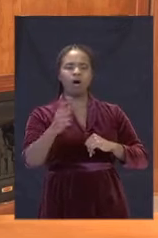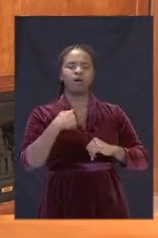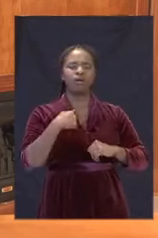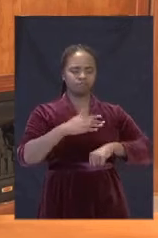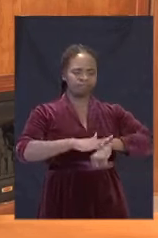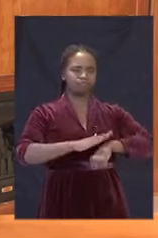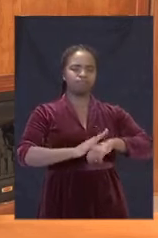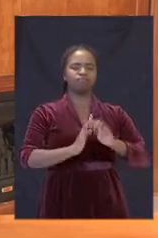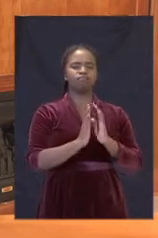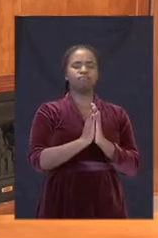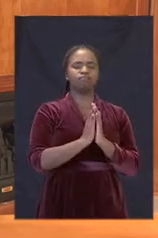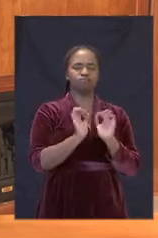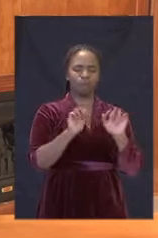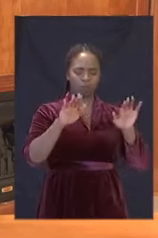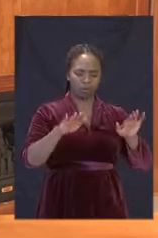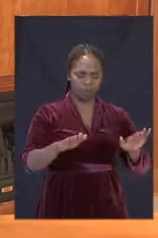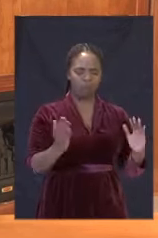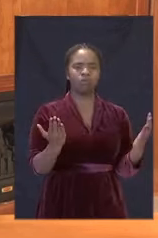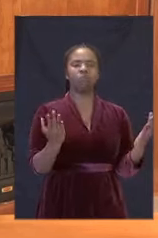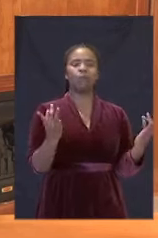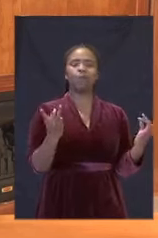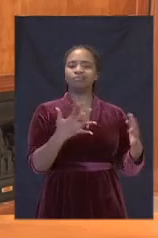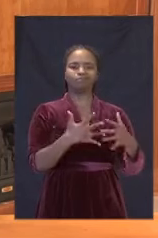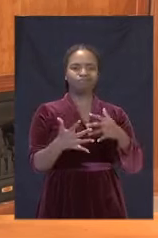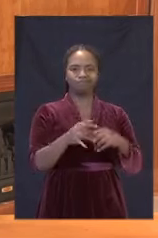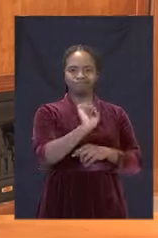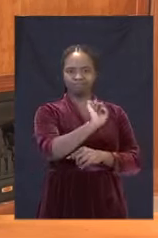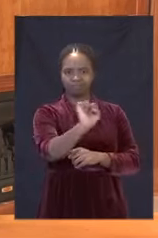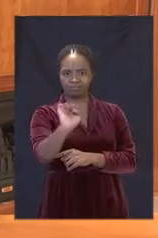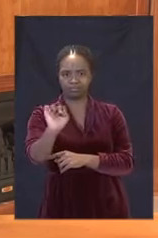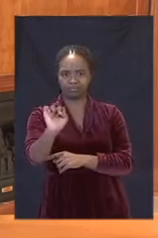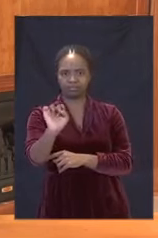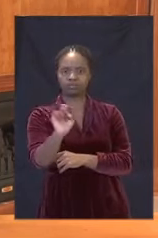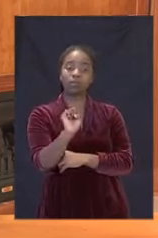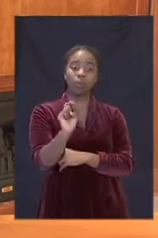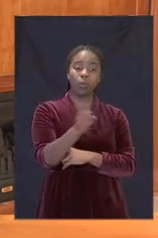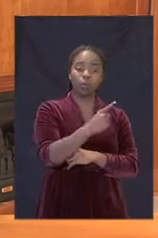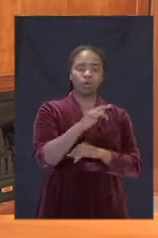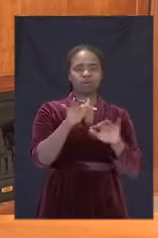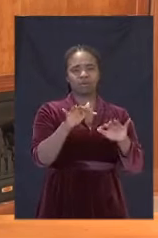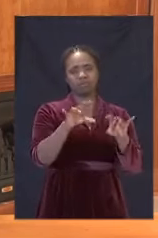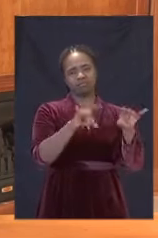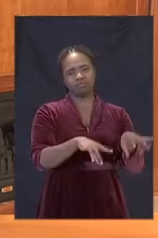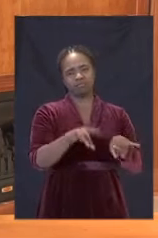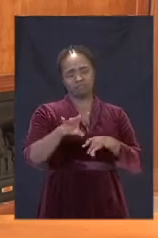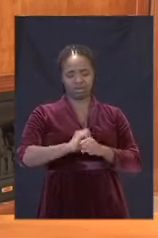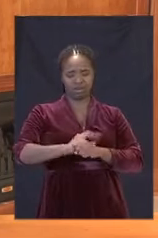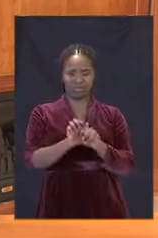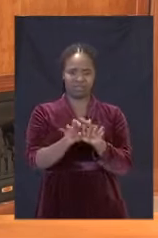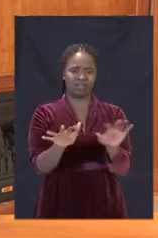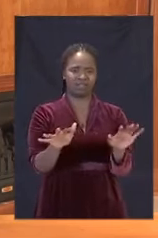us to turn our thoughts to all those who have been affected by this pandemic,